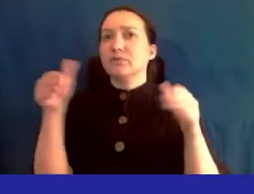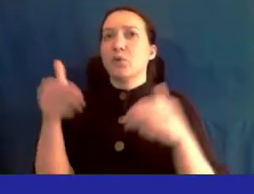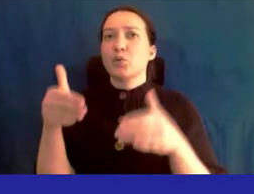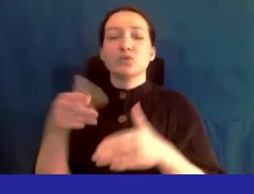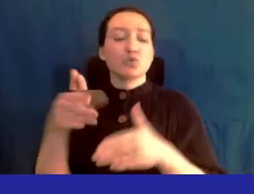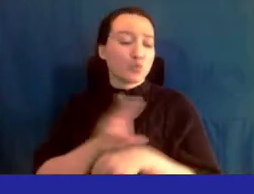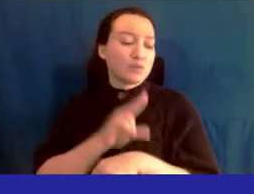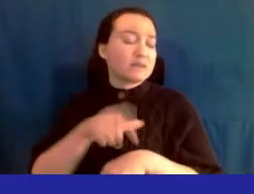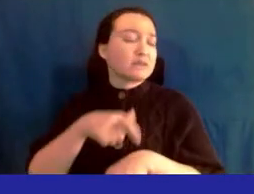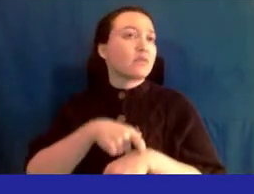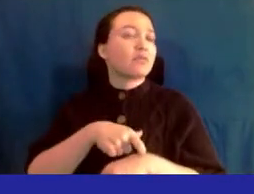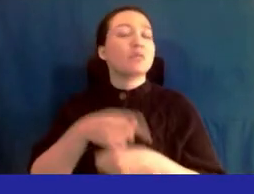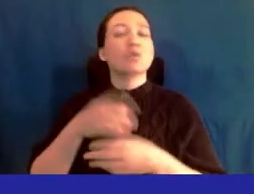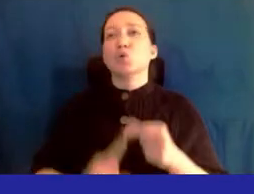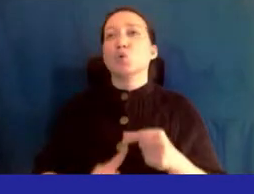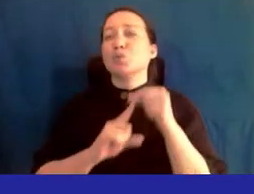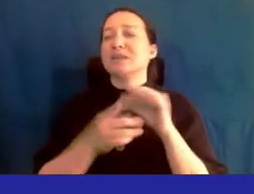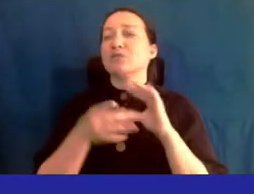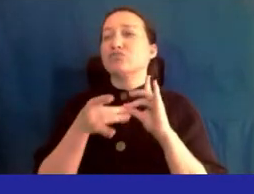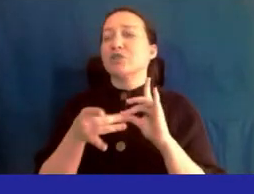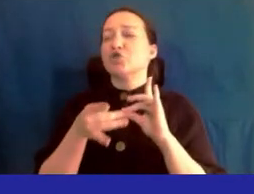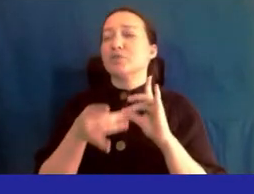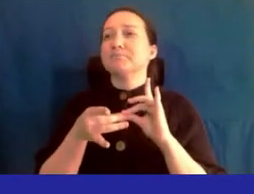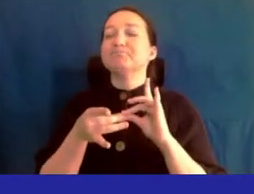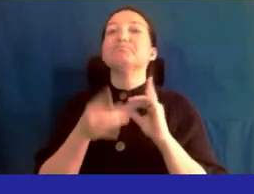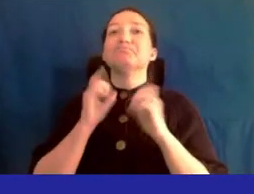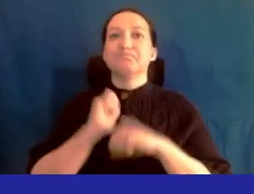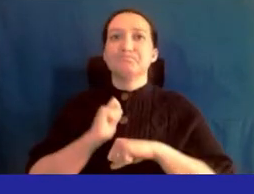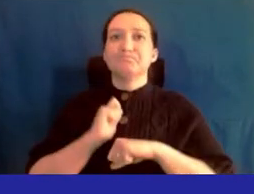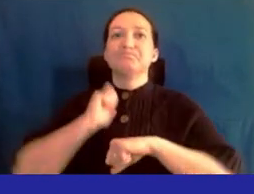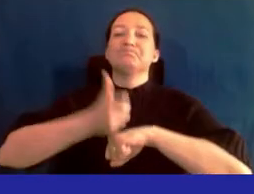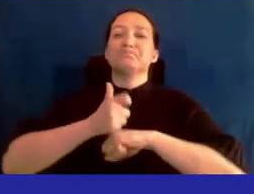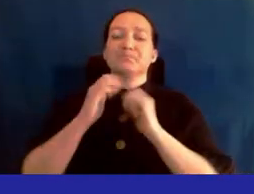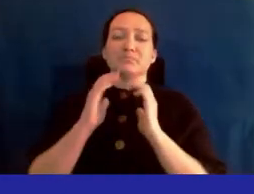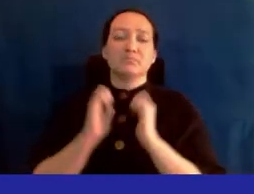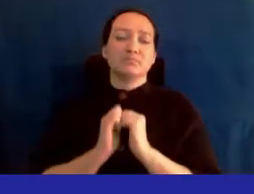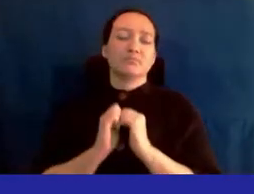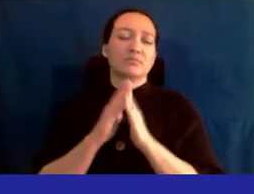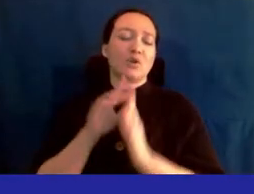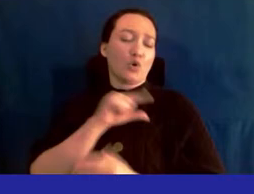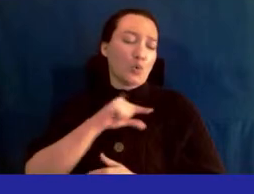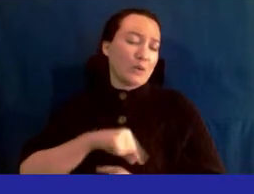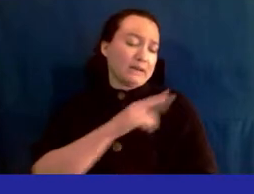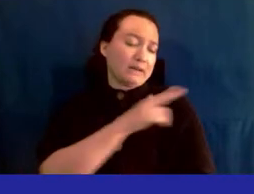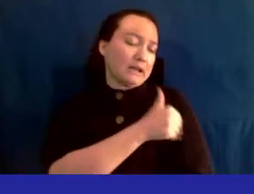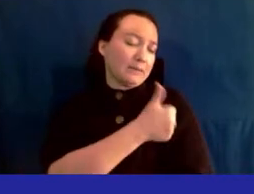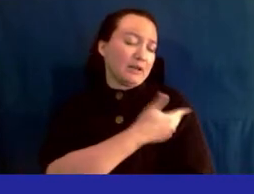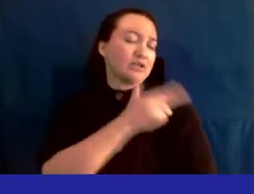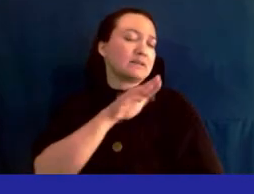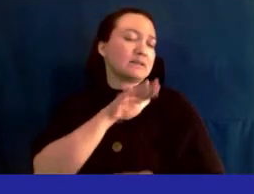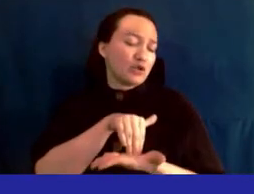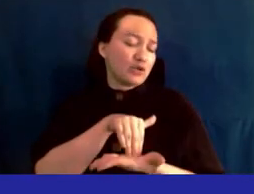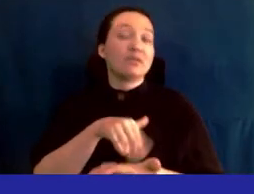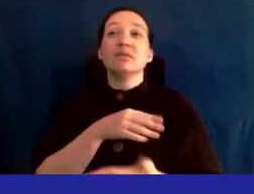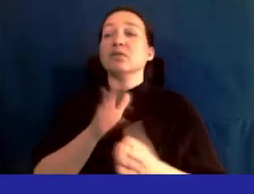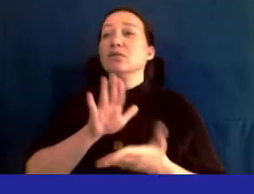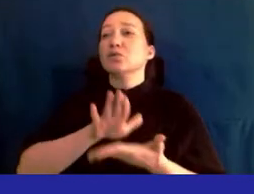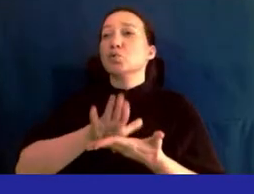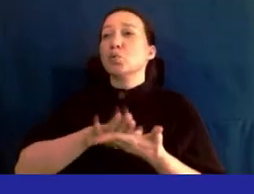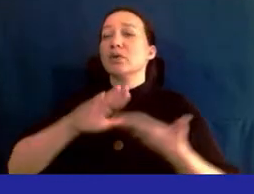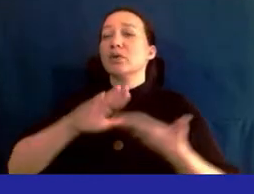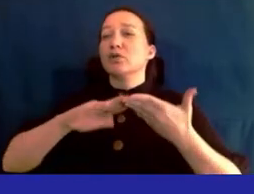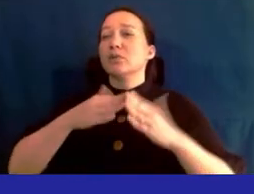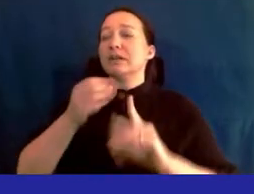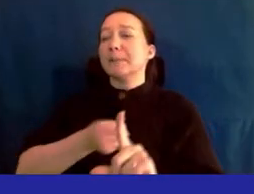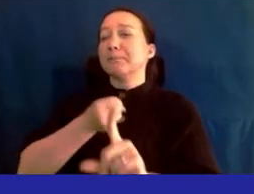time to share the unique relationship that has been re-established with queen's hospital center and their impact on our school community about